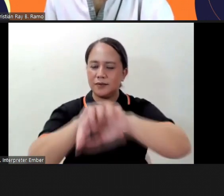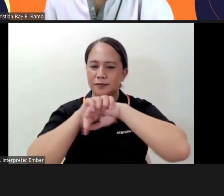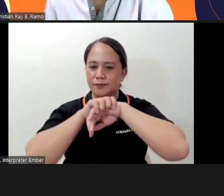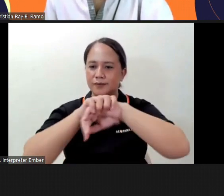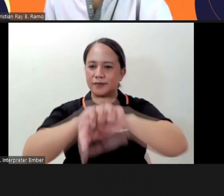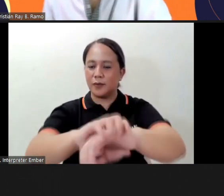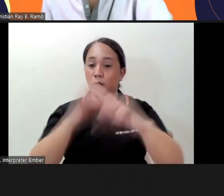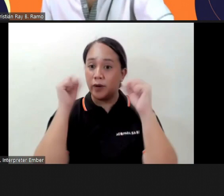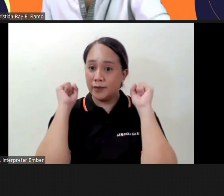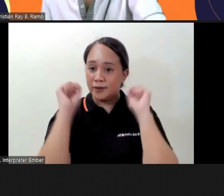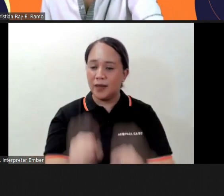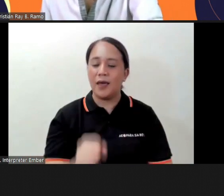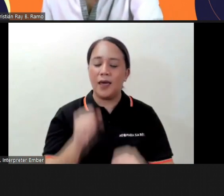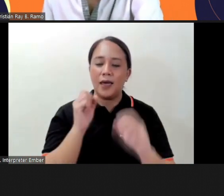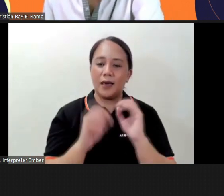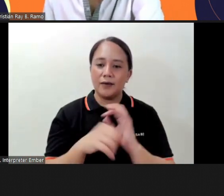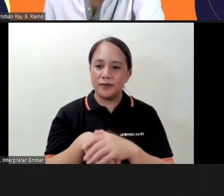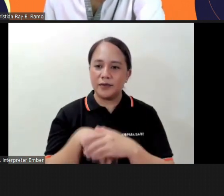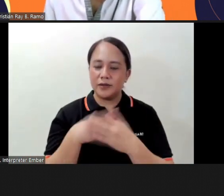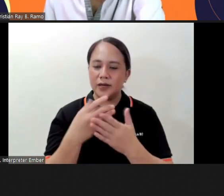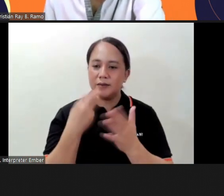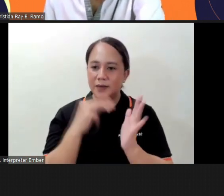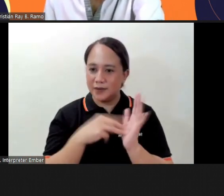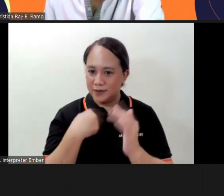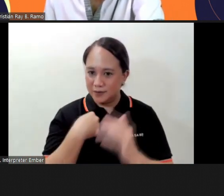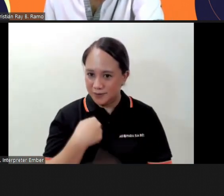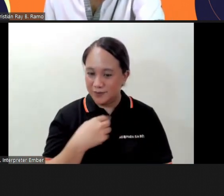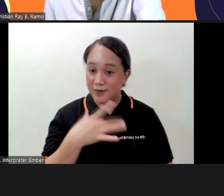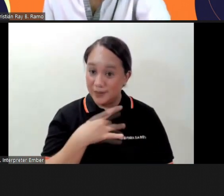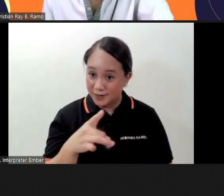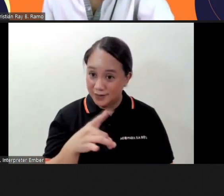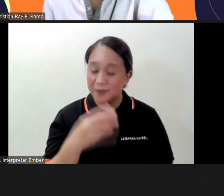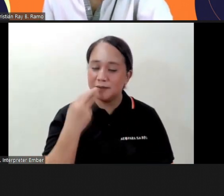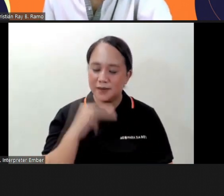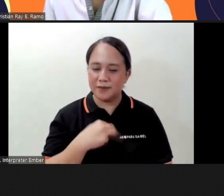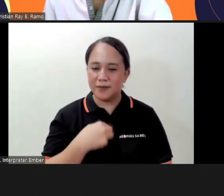so if you're interested you can just message me thank you